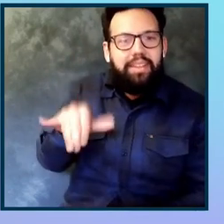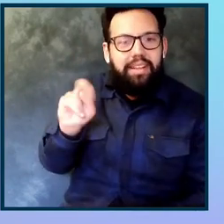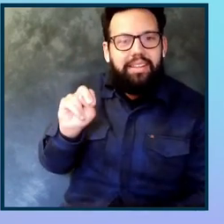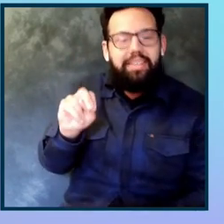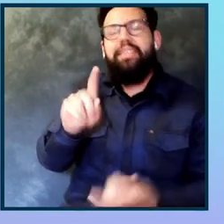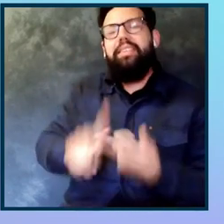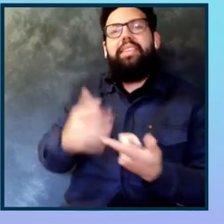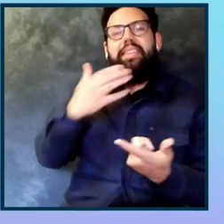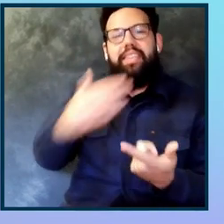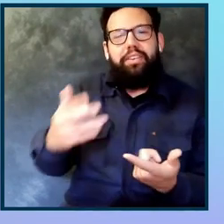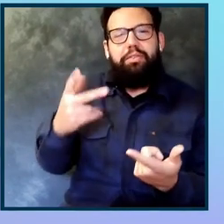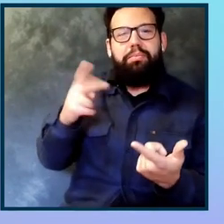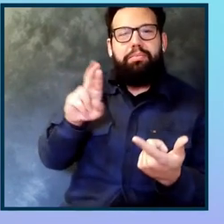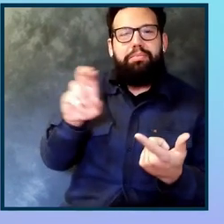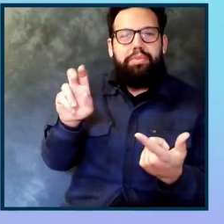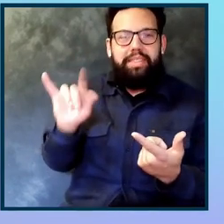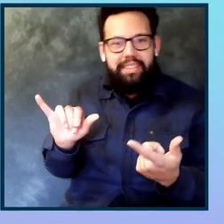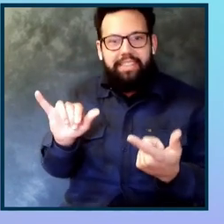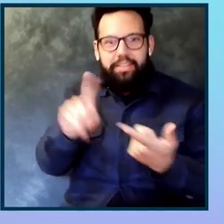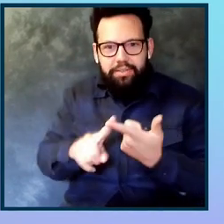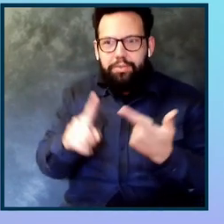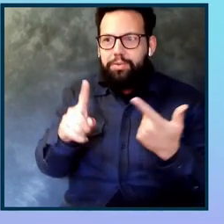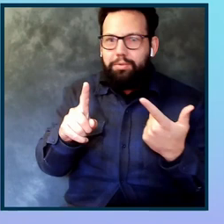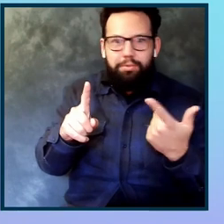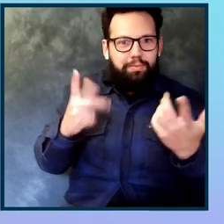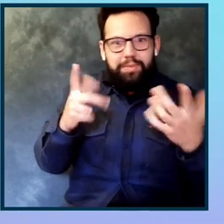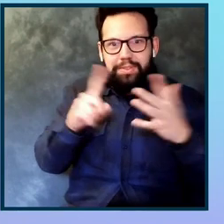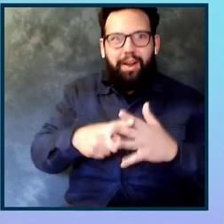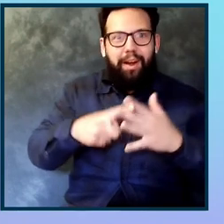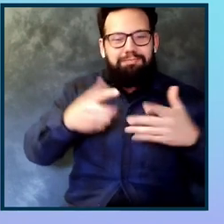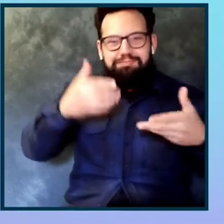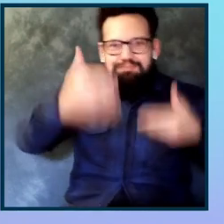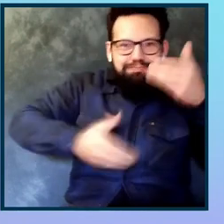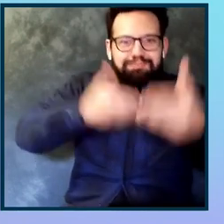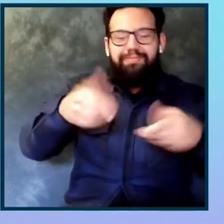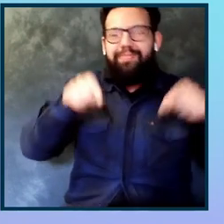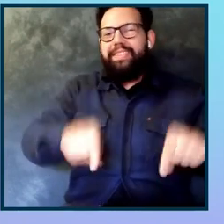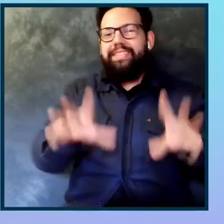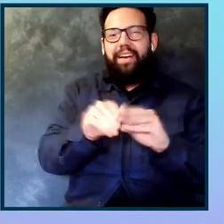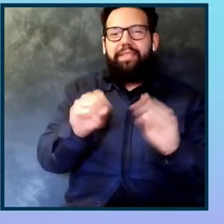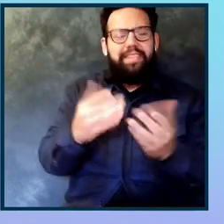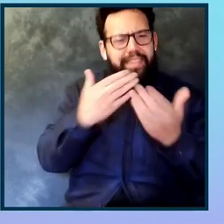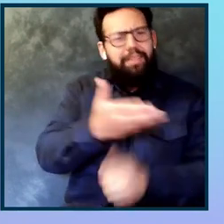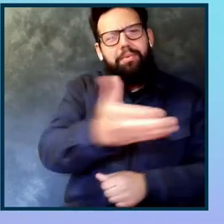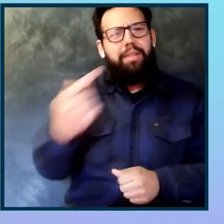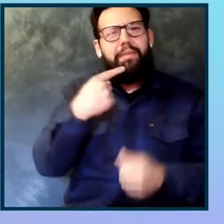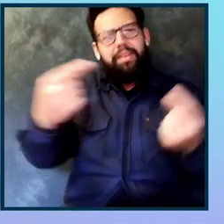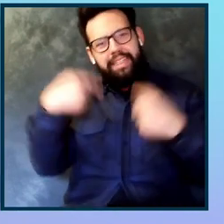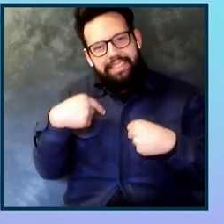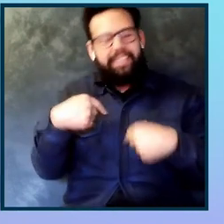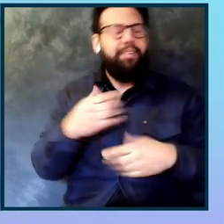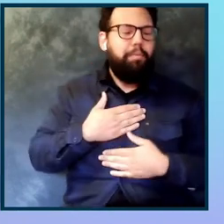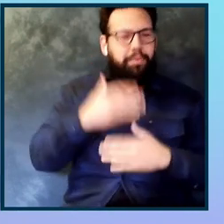such a great session and kind of kicking off this AxeCon 2022. And thank you all for attending. We appreciate it. And we hope